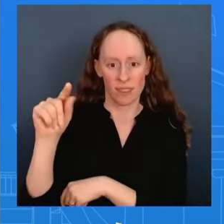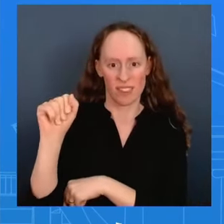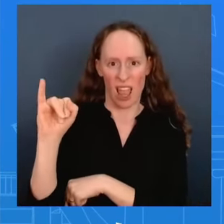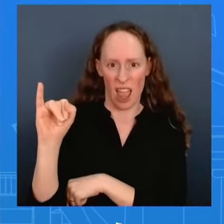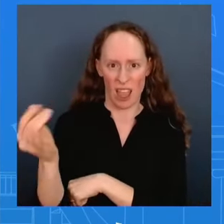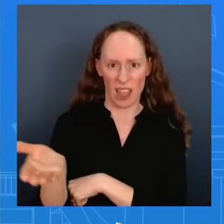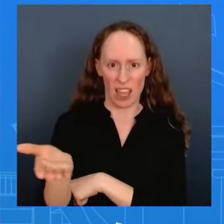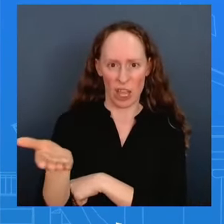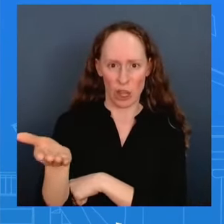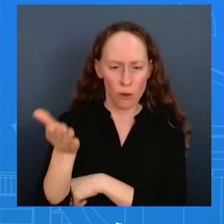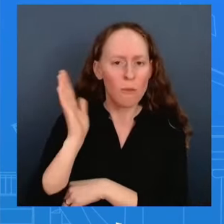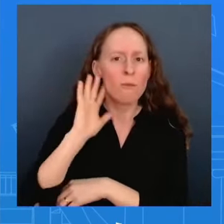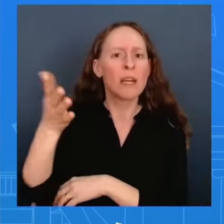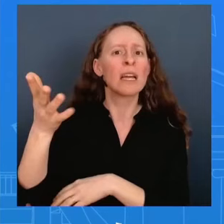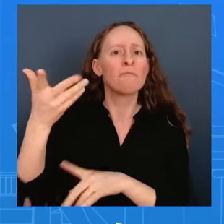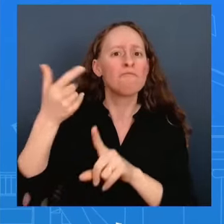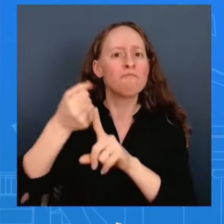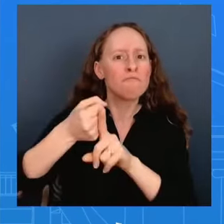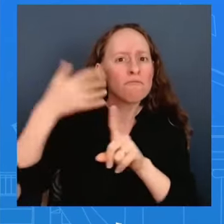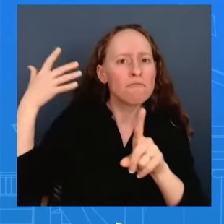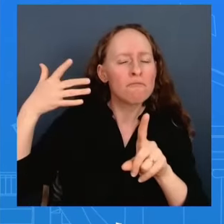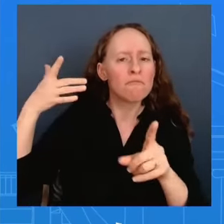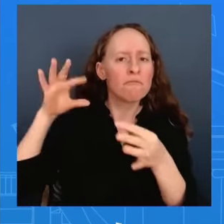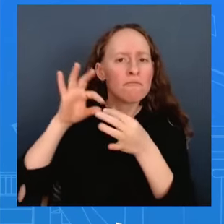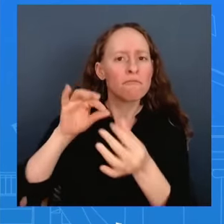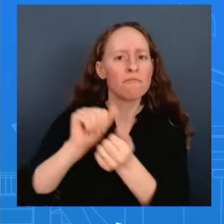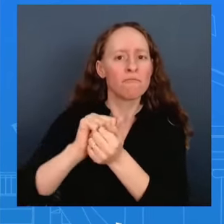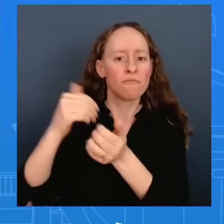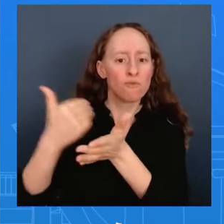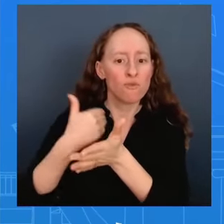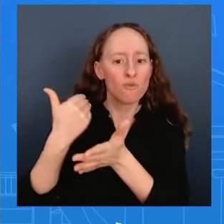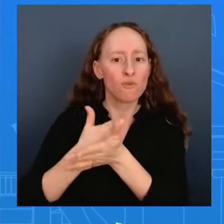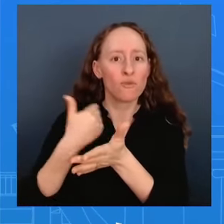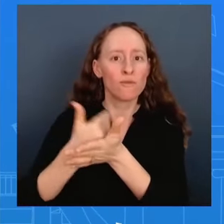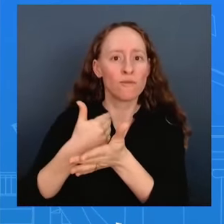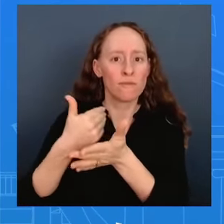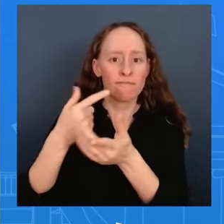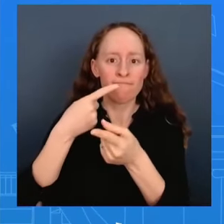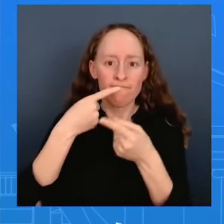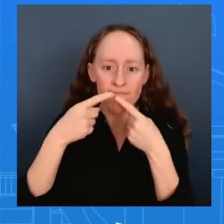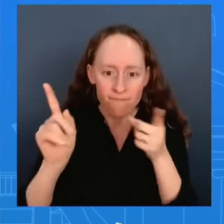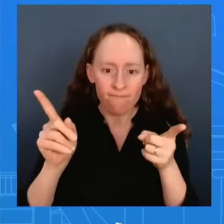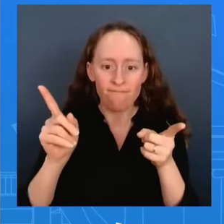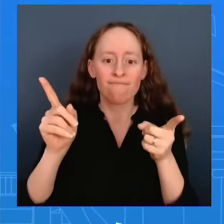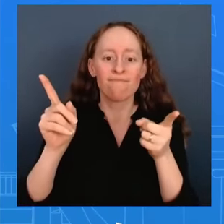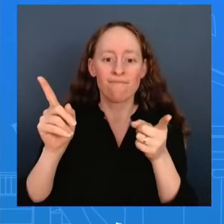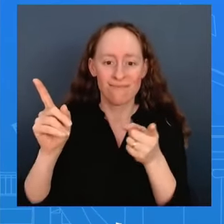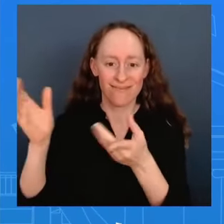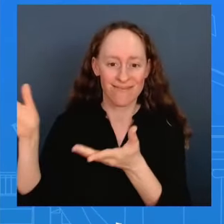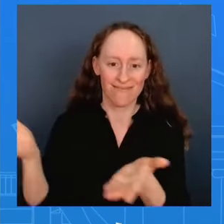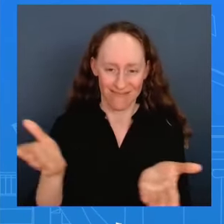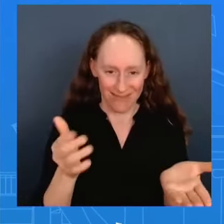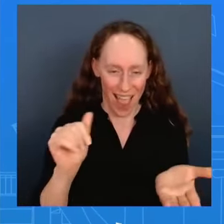question and with that i will turn it over to ambassador tai welcome to the briefing room for the first time thank you so much